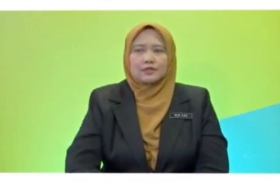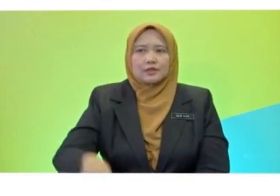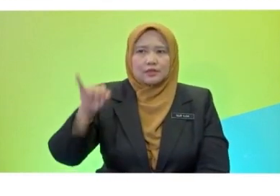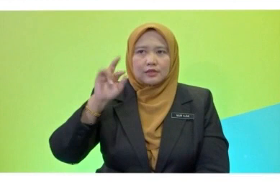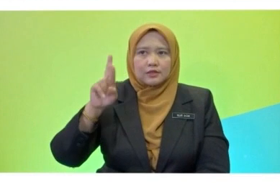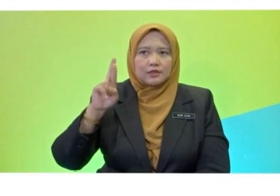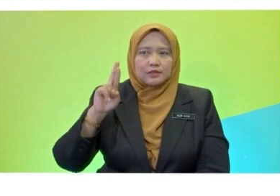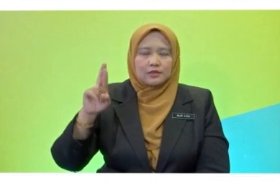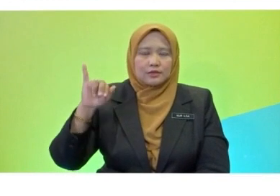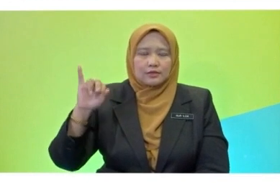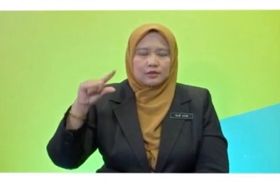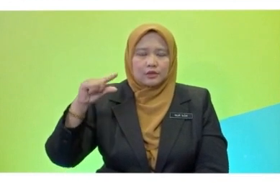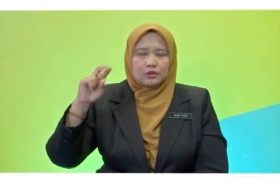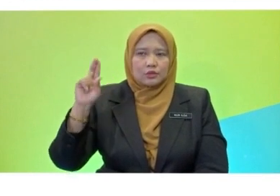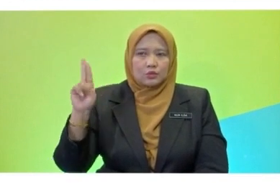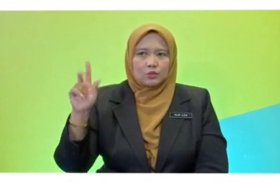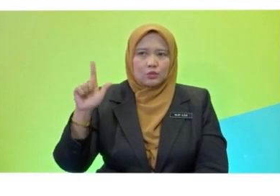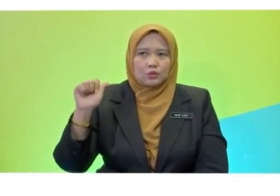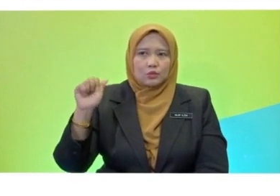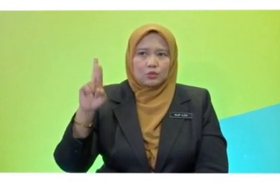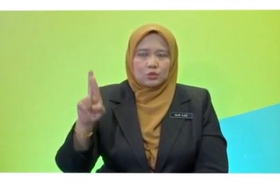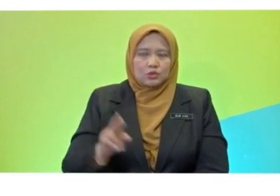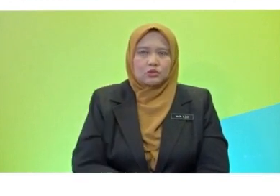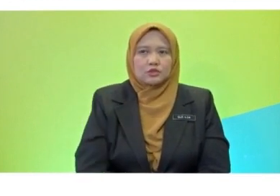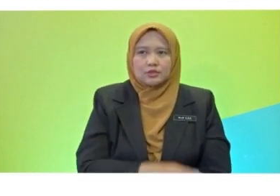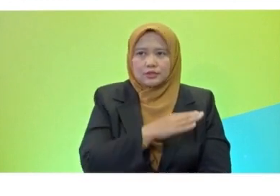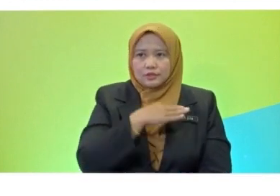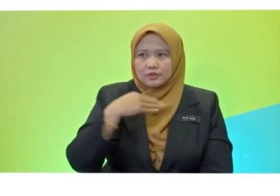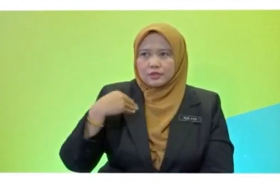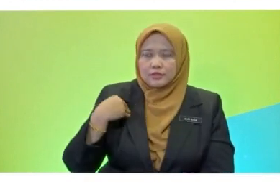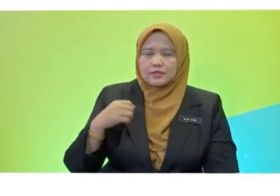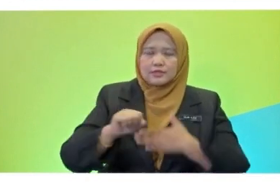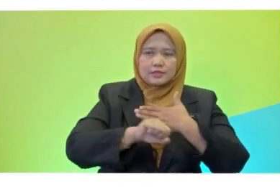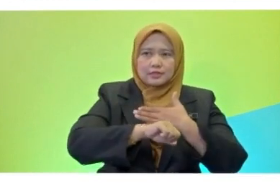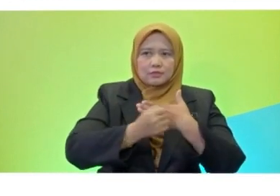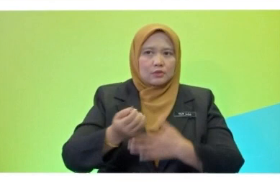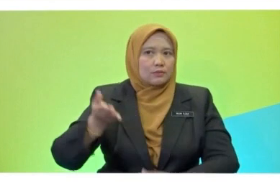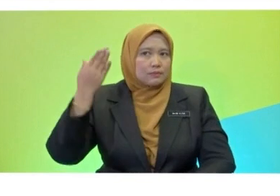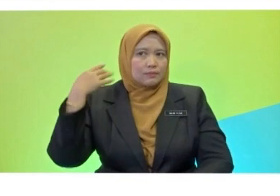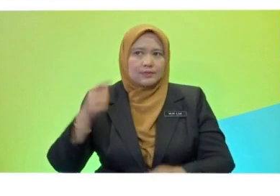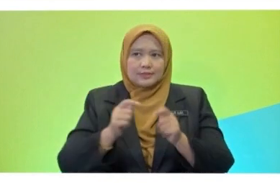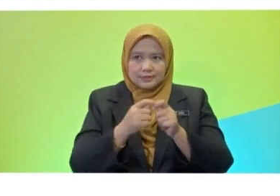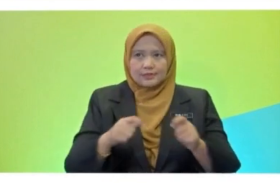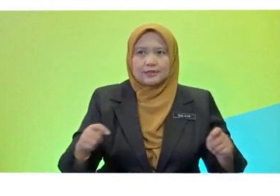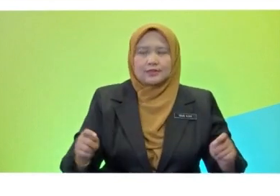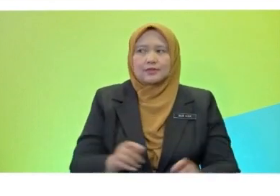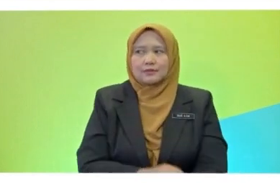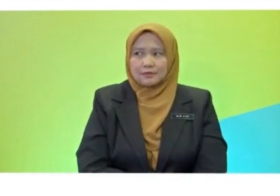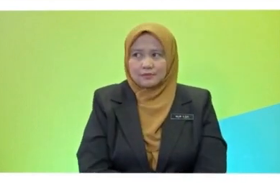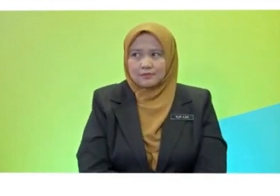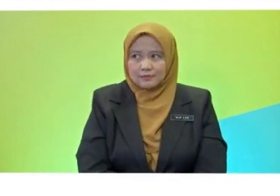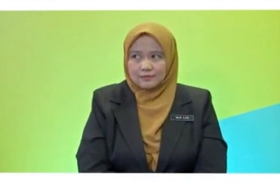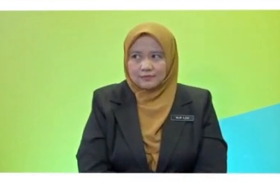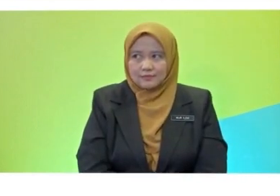...illegal... ...past... Simple past tense. Simple past tense. We learned about